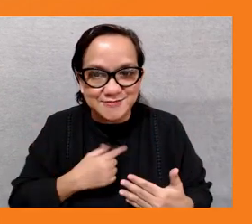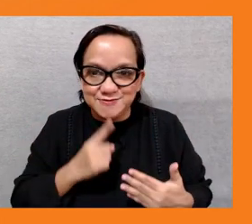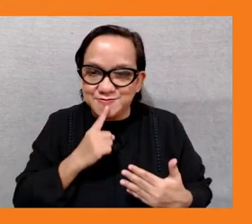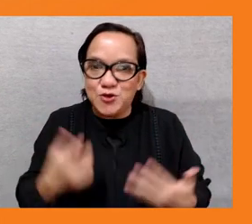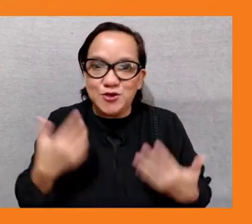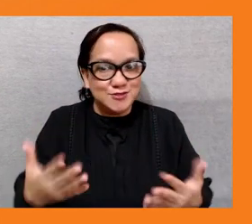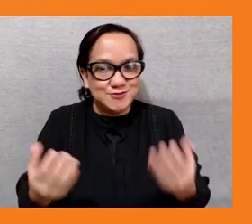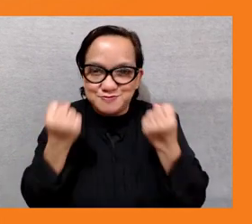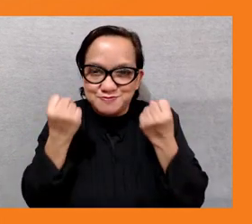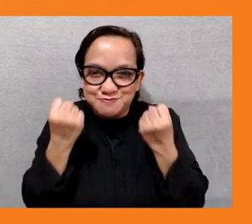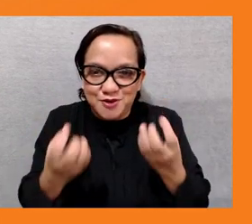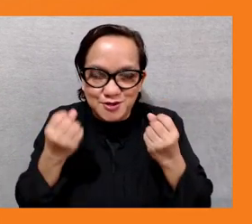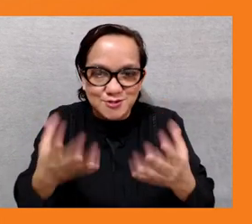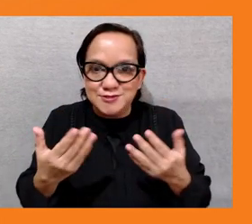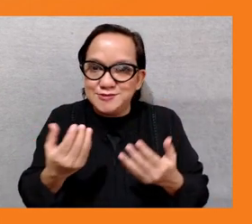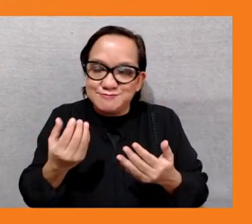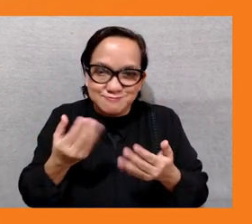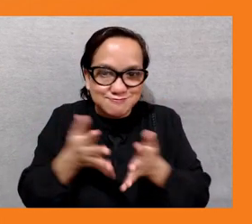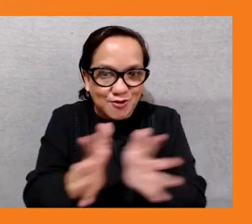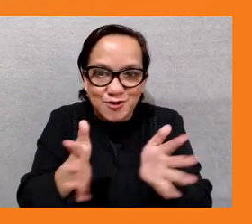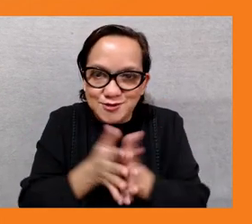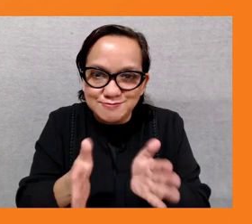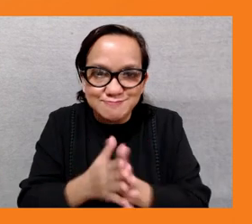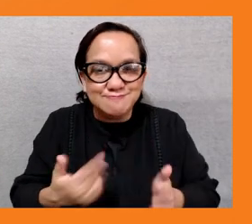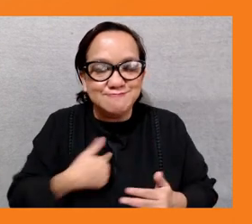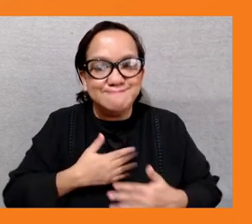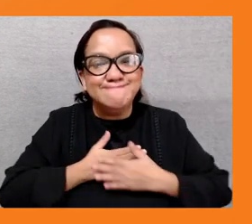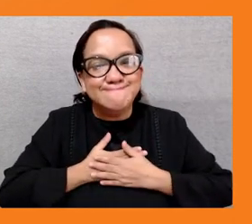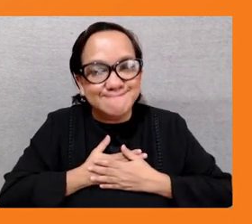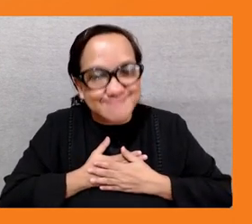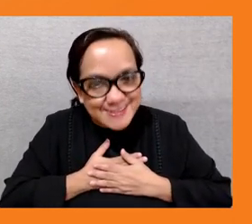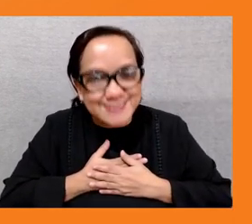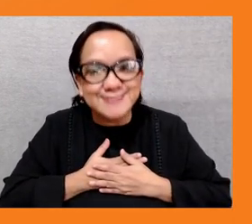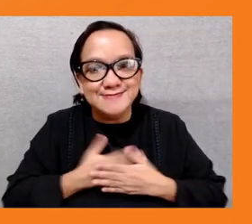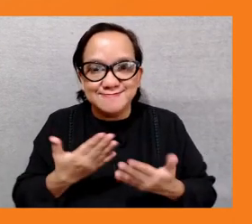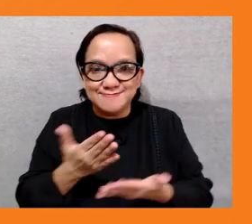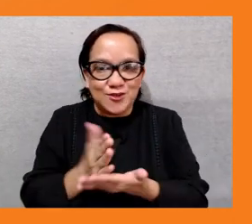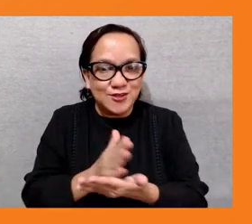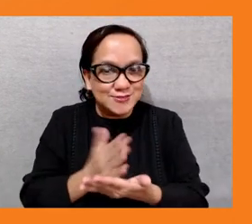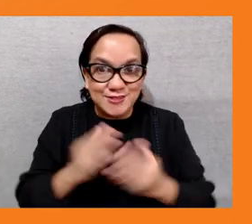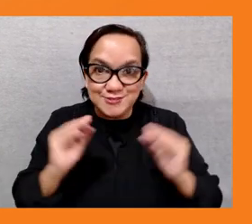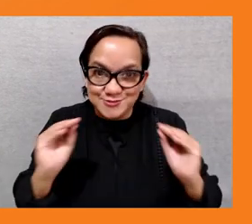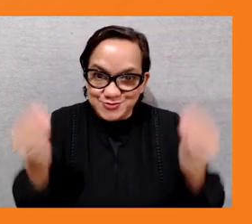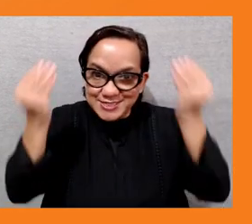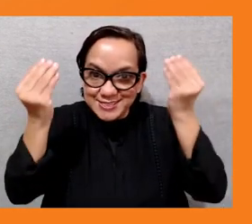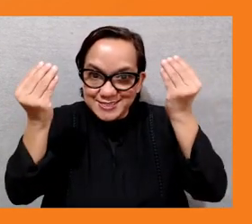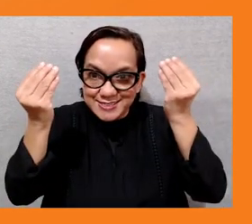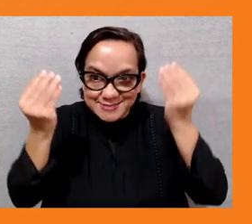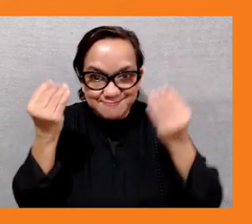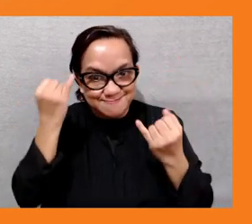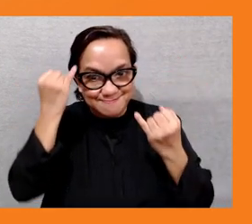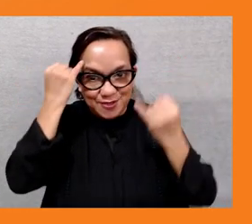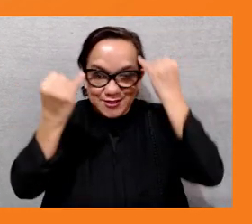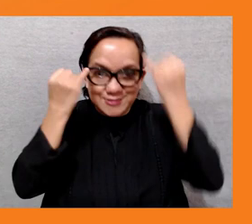that you've shared about young people connecting communities hard to reach communities to these local